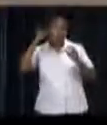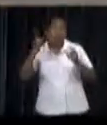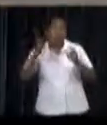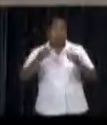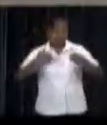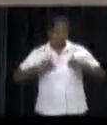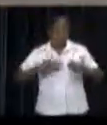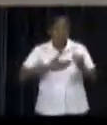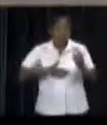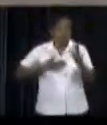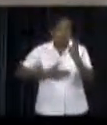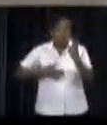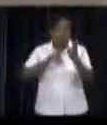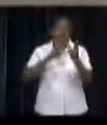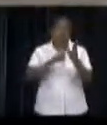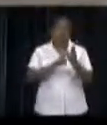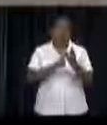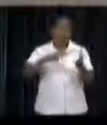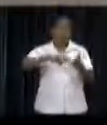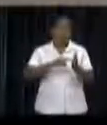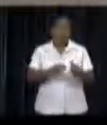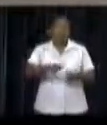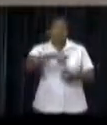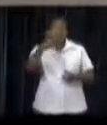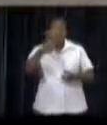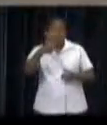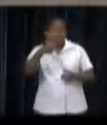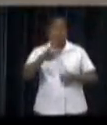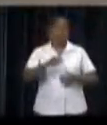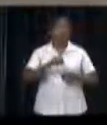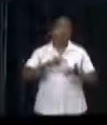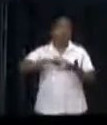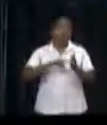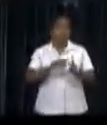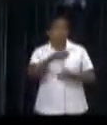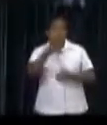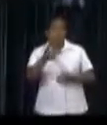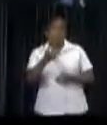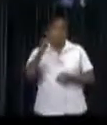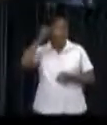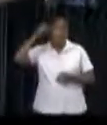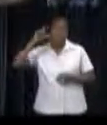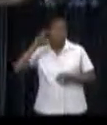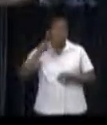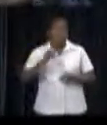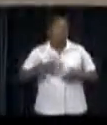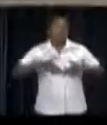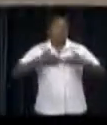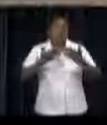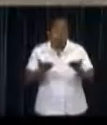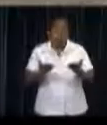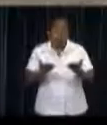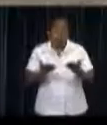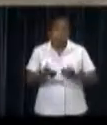practical efficiency. Practical efficiency requires knowledge, dedication, conviction, and confidence.